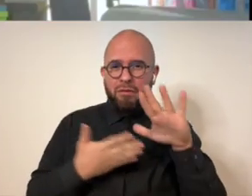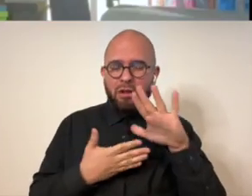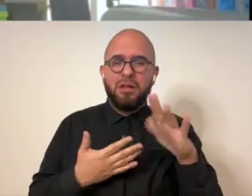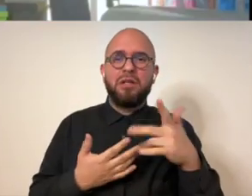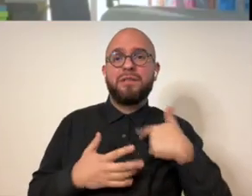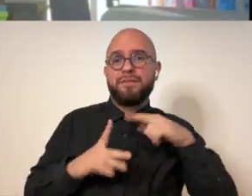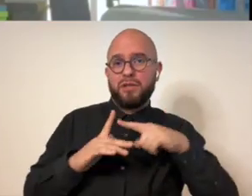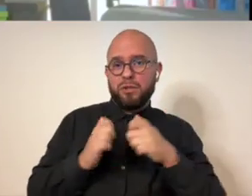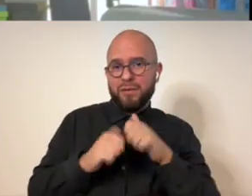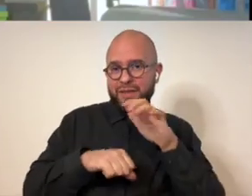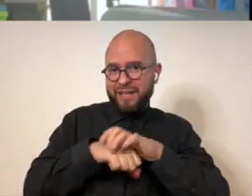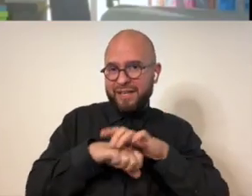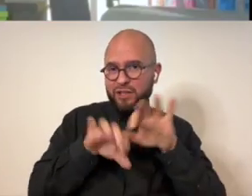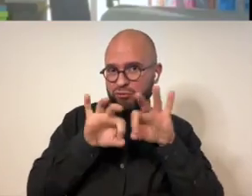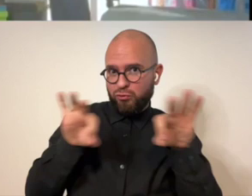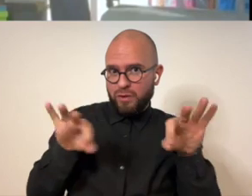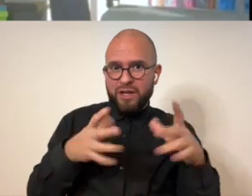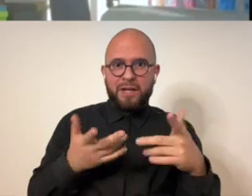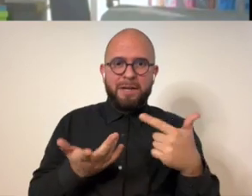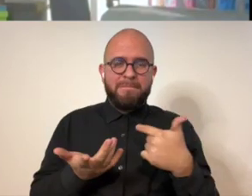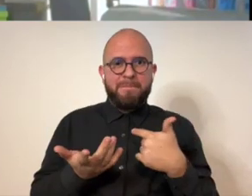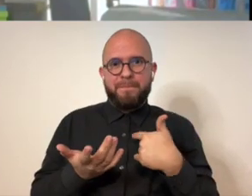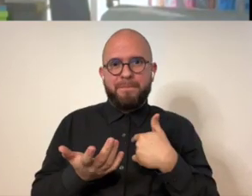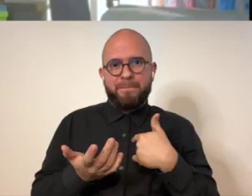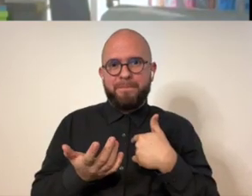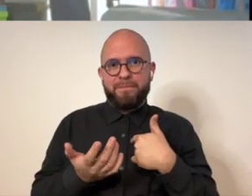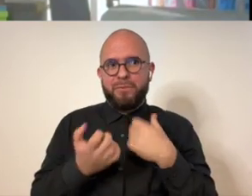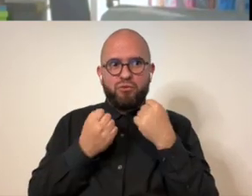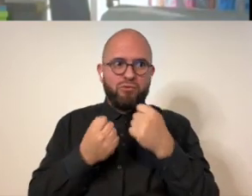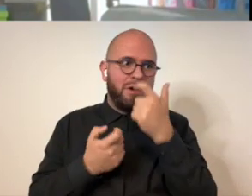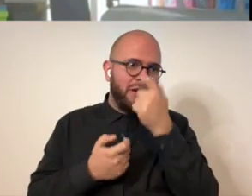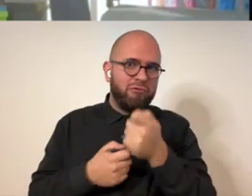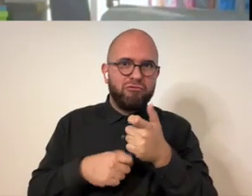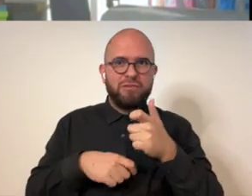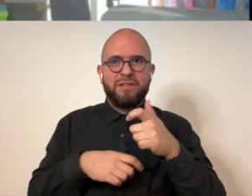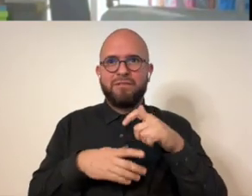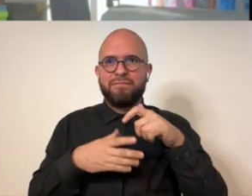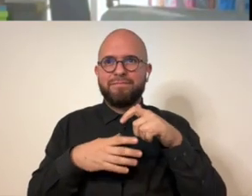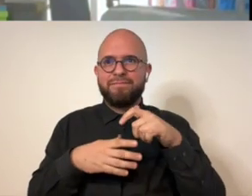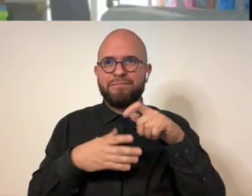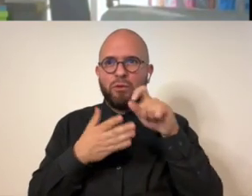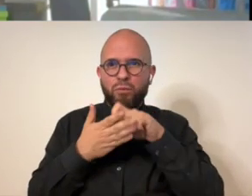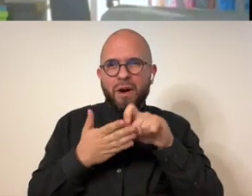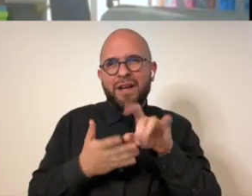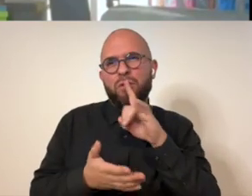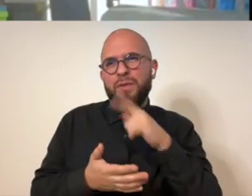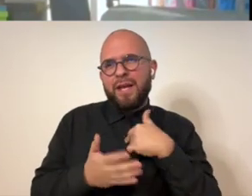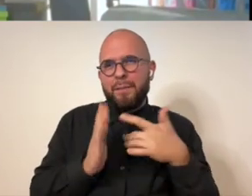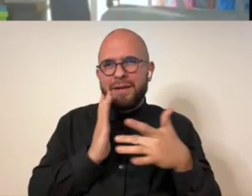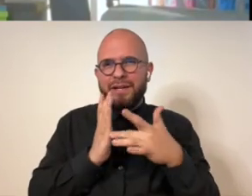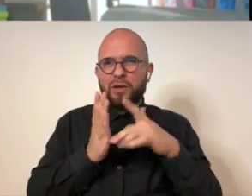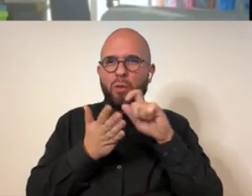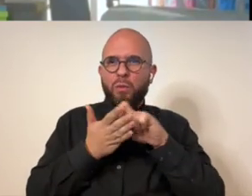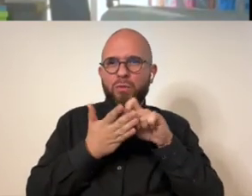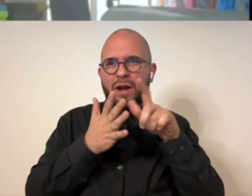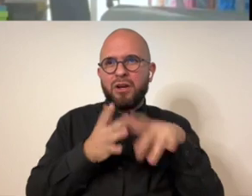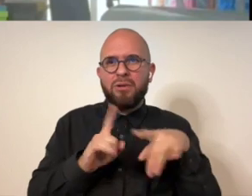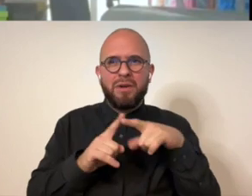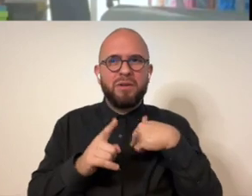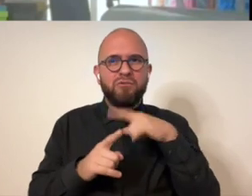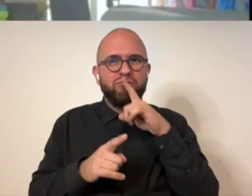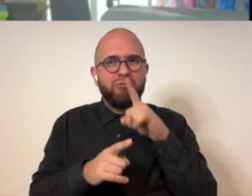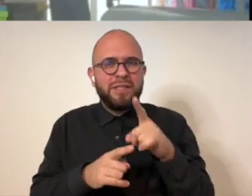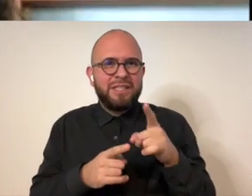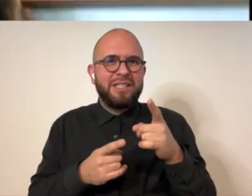didn't start working with fabric until i was in college i started out doing an english degree a strong interest in literature and writing and professionally